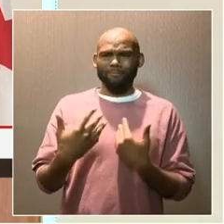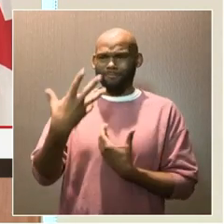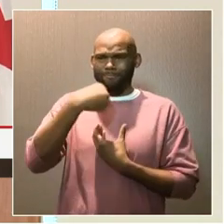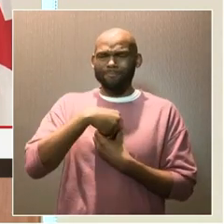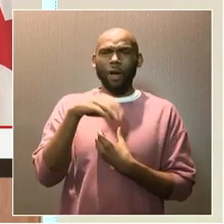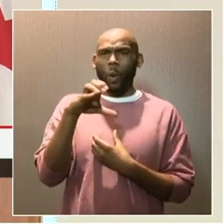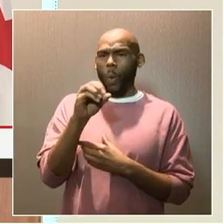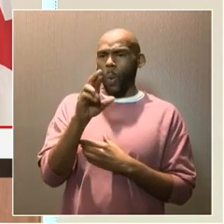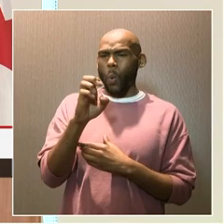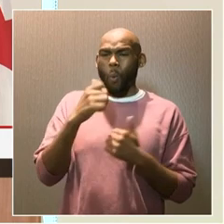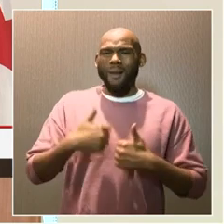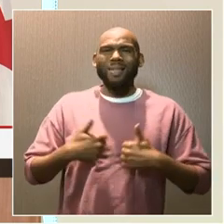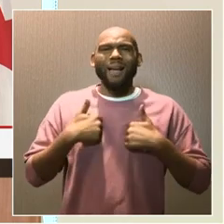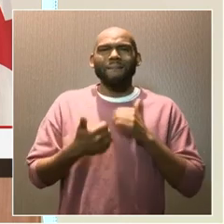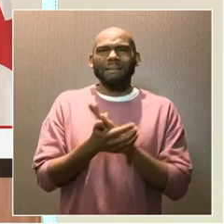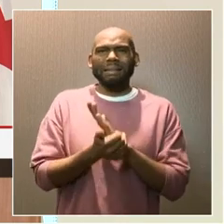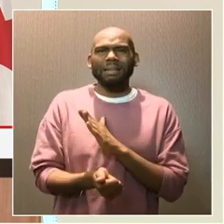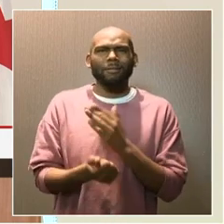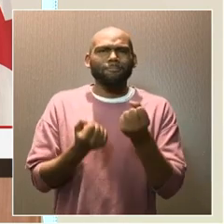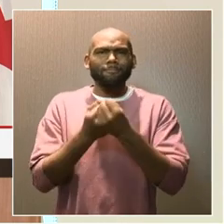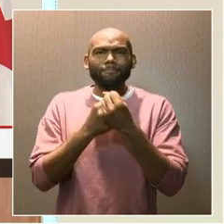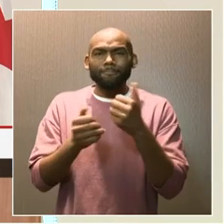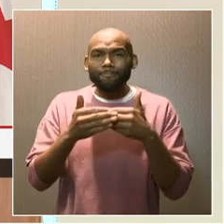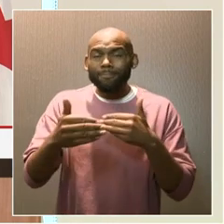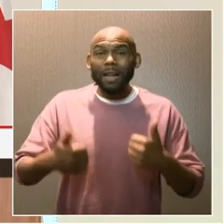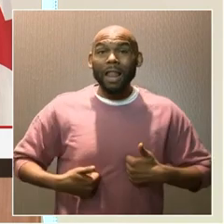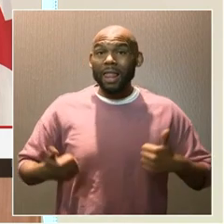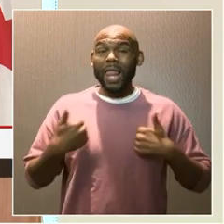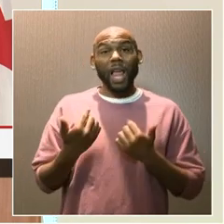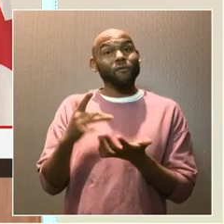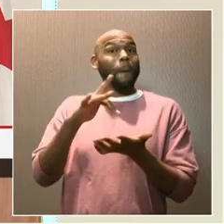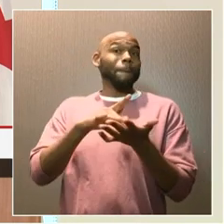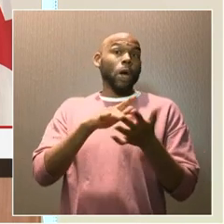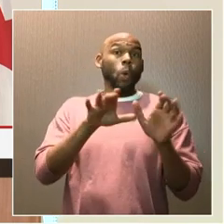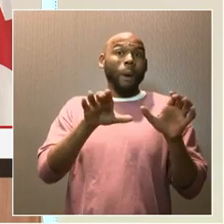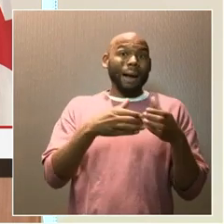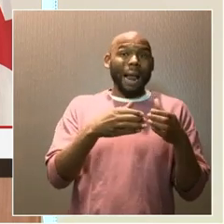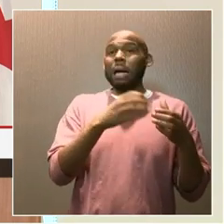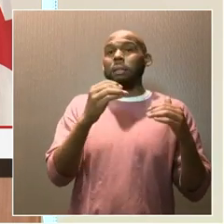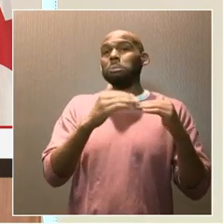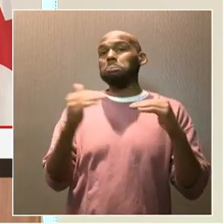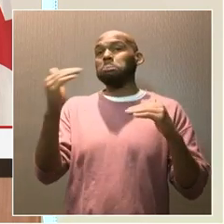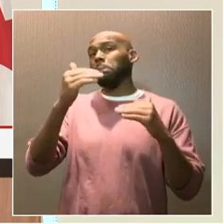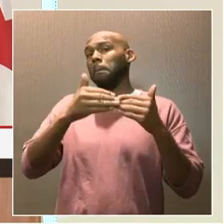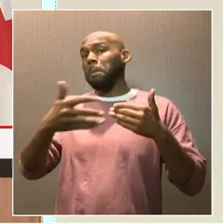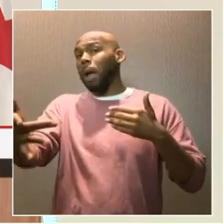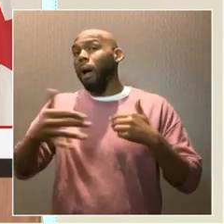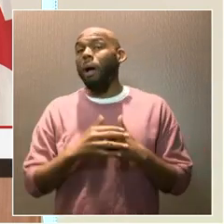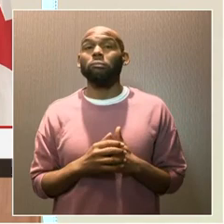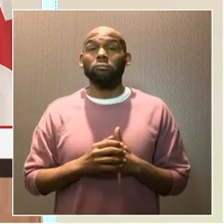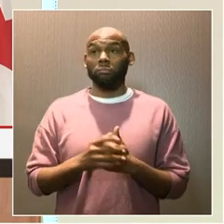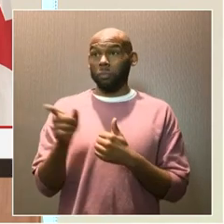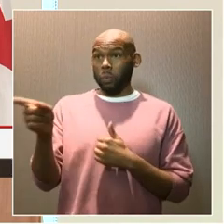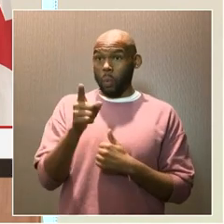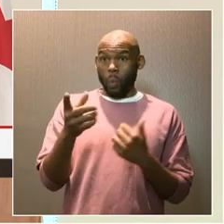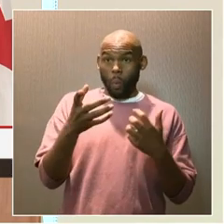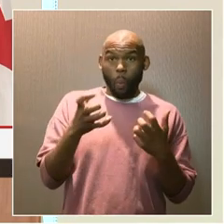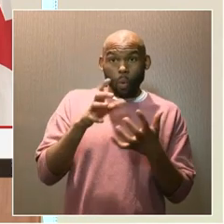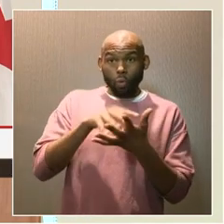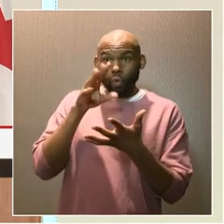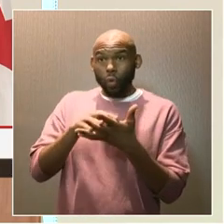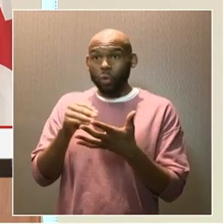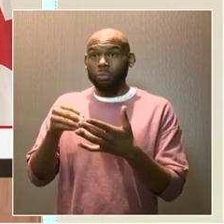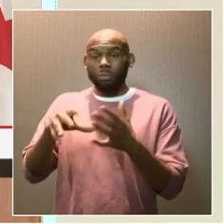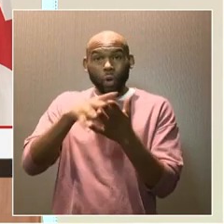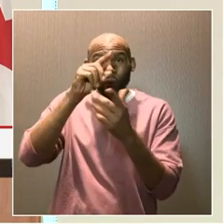that propel us through life, middle class and beyond. To those wishing to discover leadership skills, preparing them to